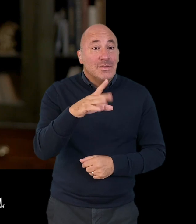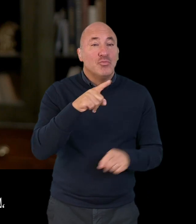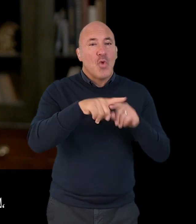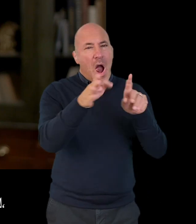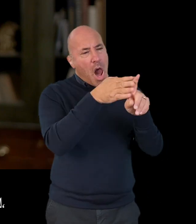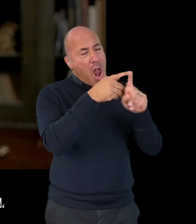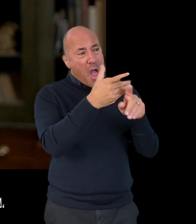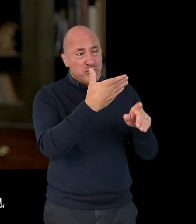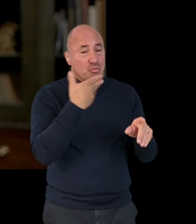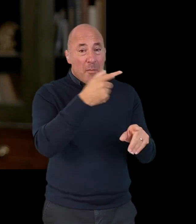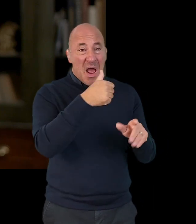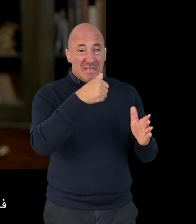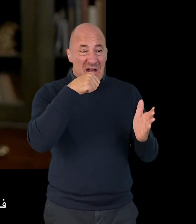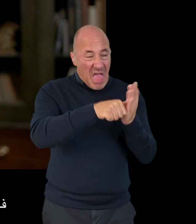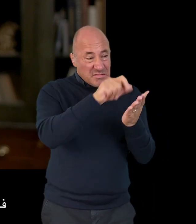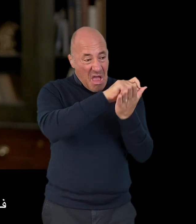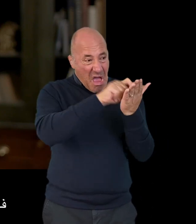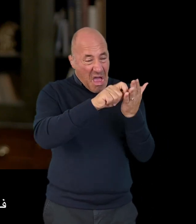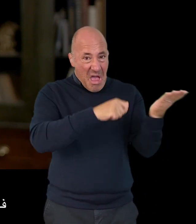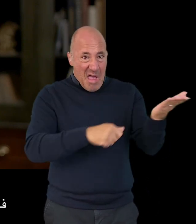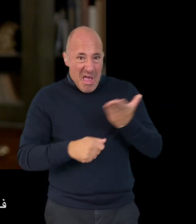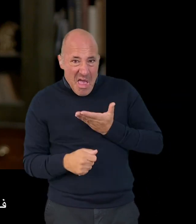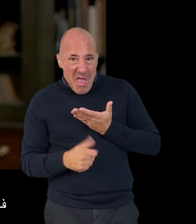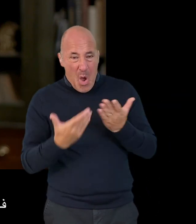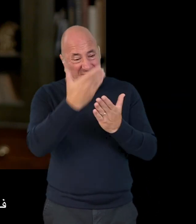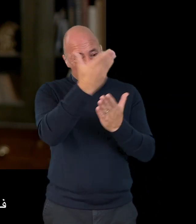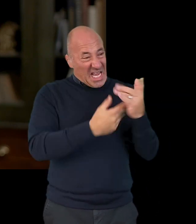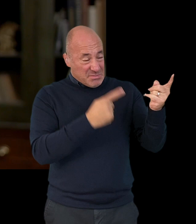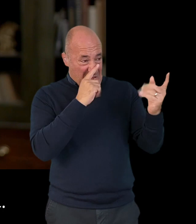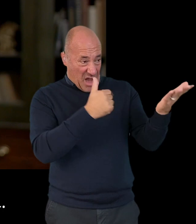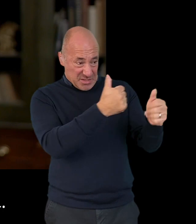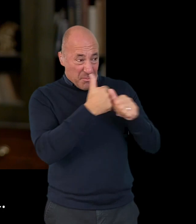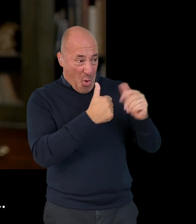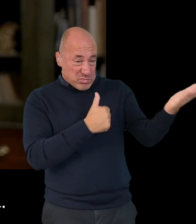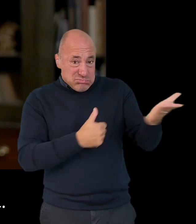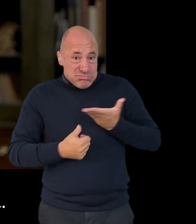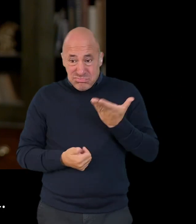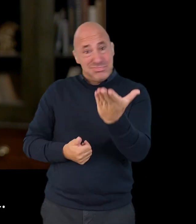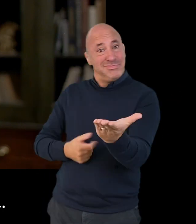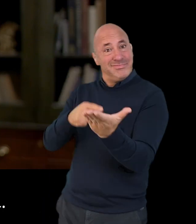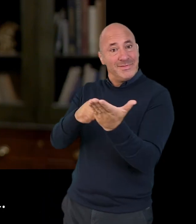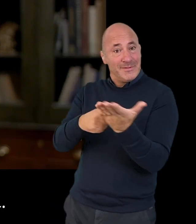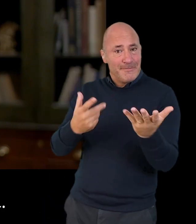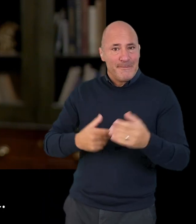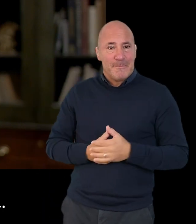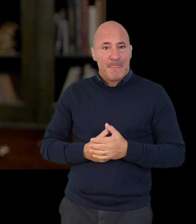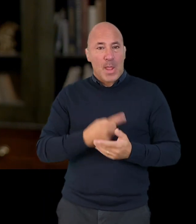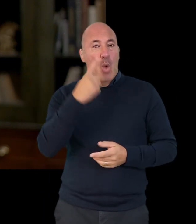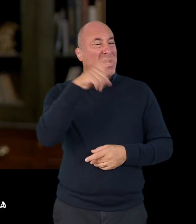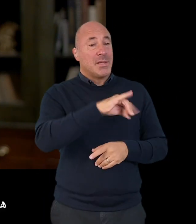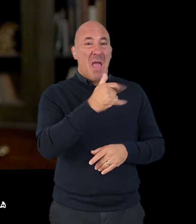should be witnesses available, then try to persuade them to support your case by writing letters or statements themselves.